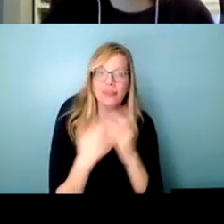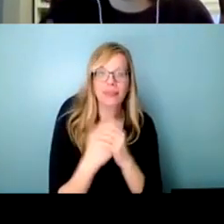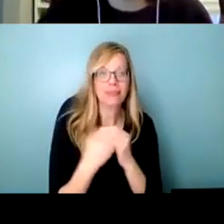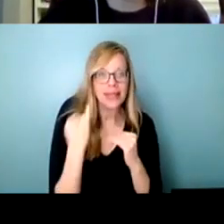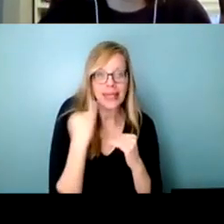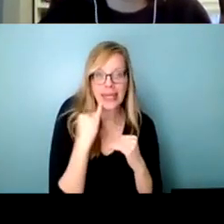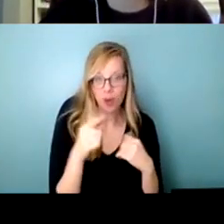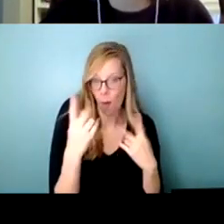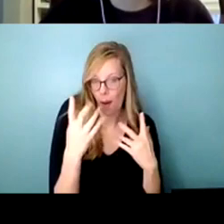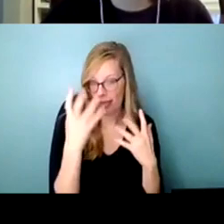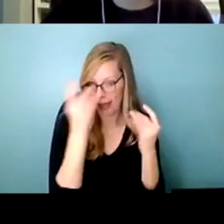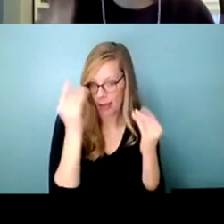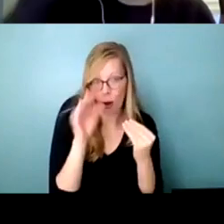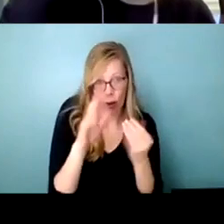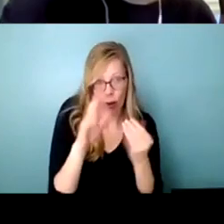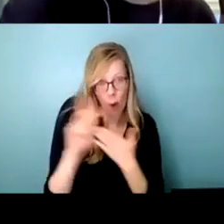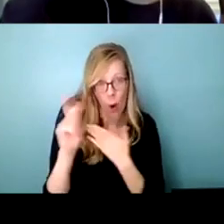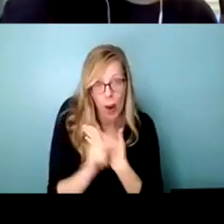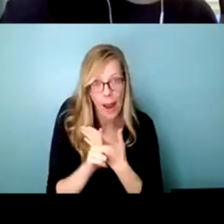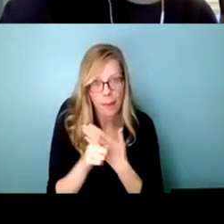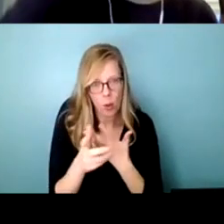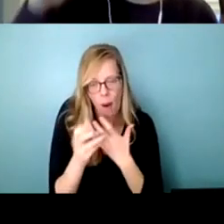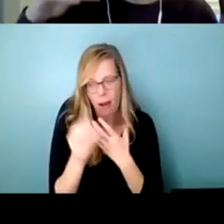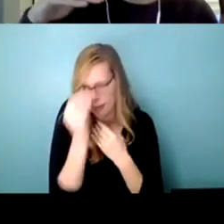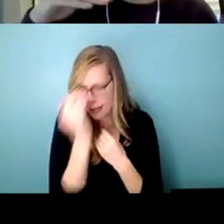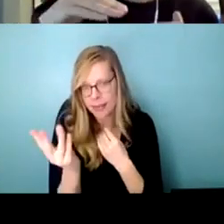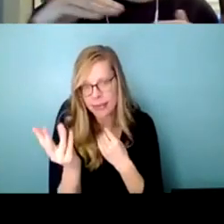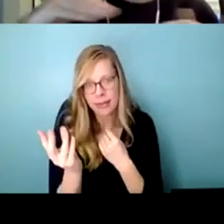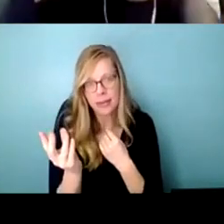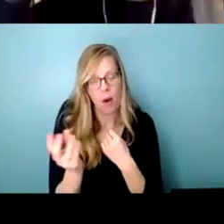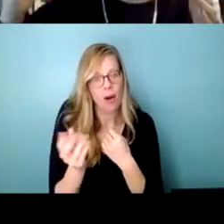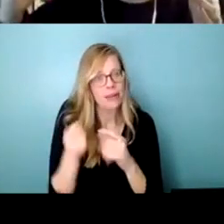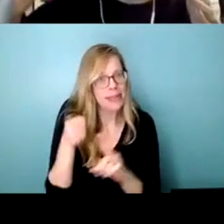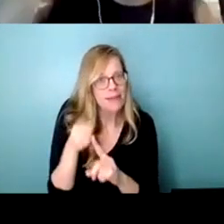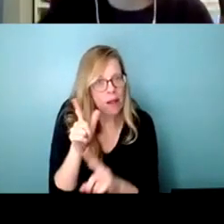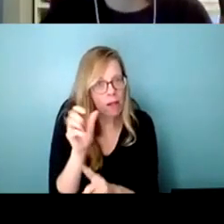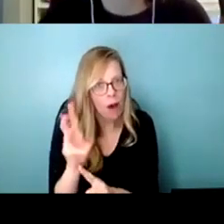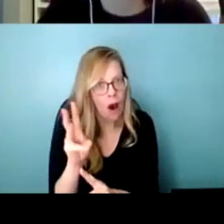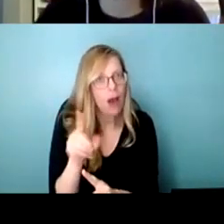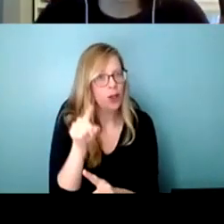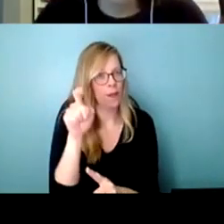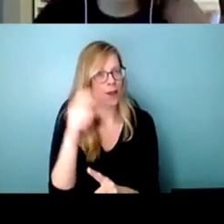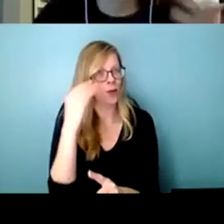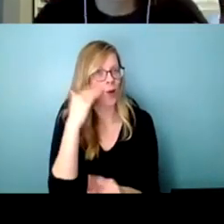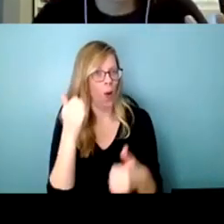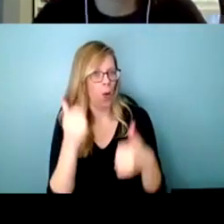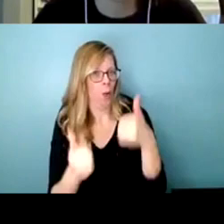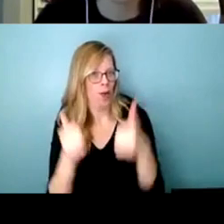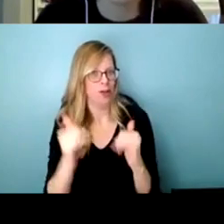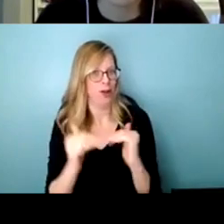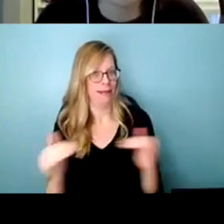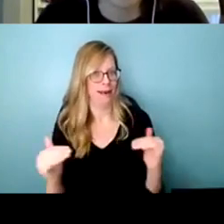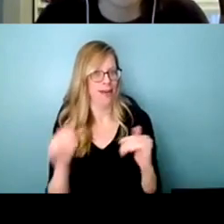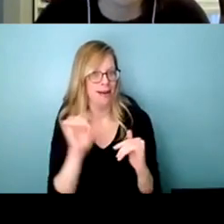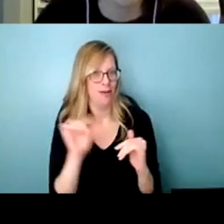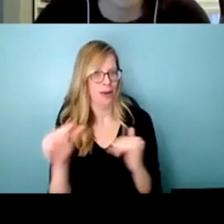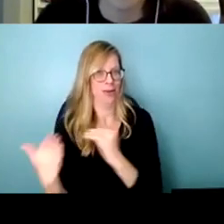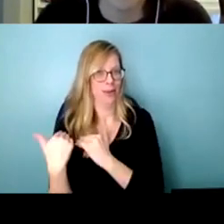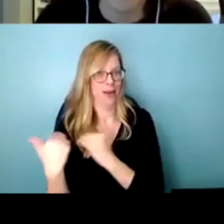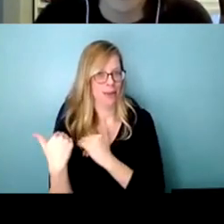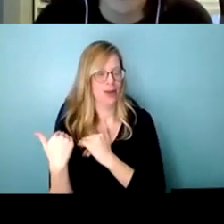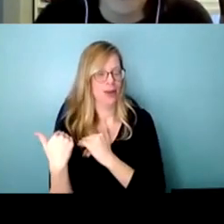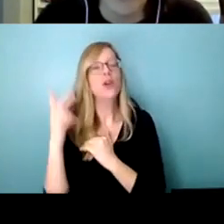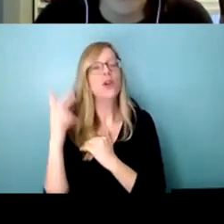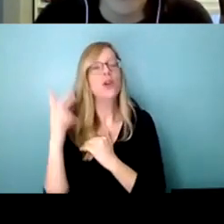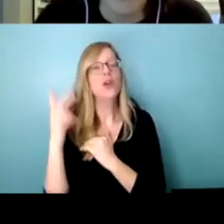voice heard about a program or a particular law you have to know who's responsible for it so the federal government is responsible